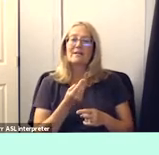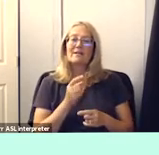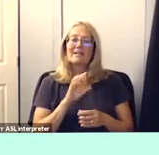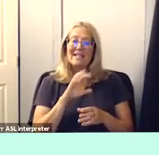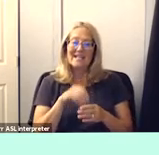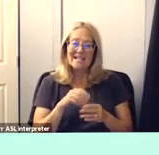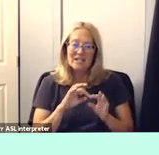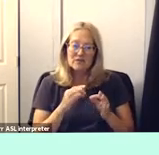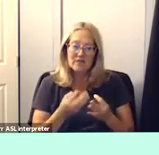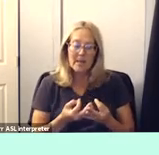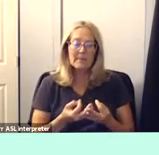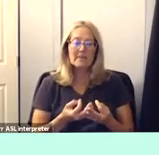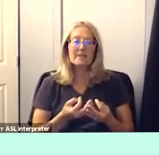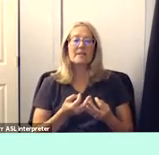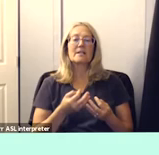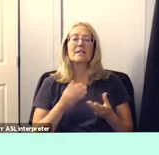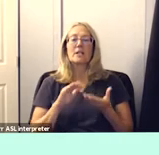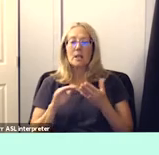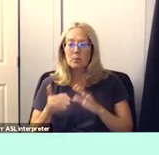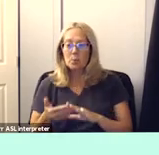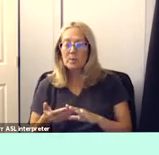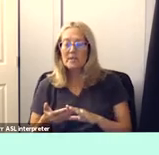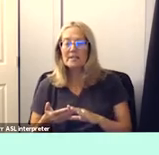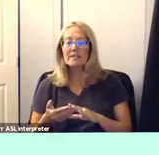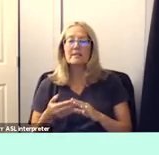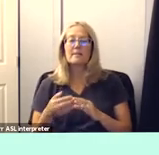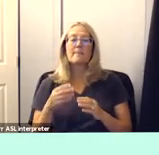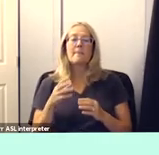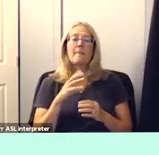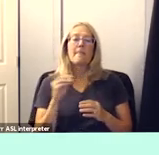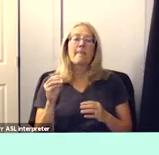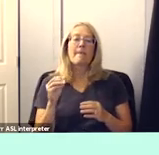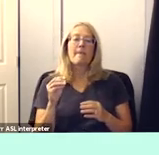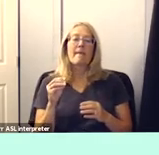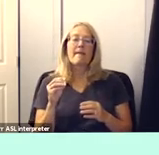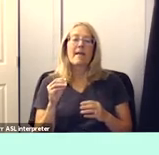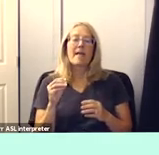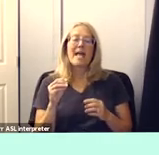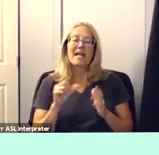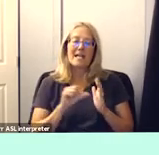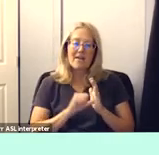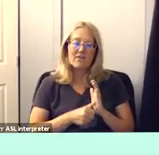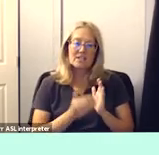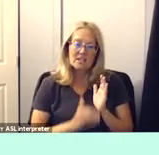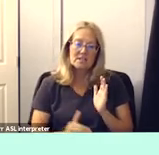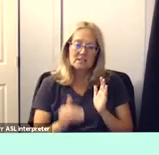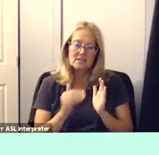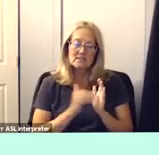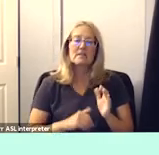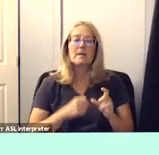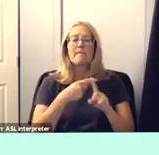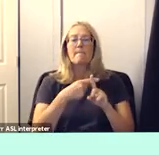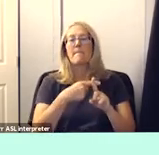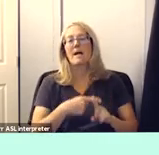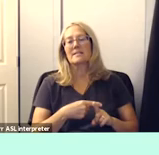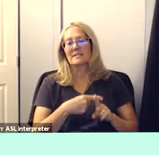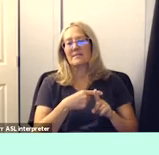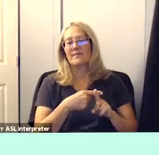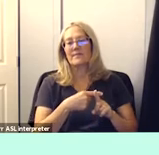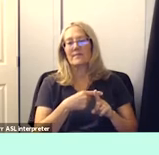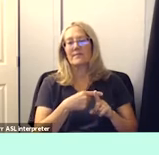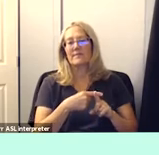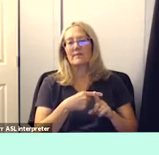our families and our community and constantly emphasize positive and preventative approaches